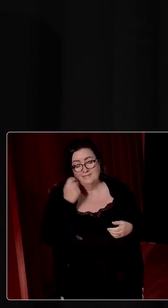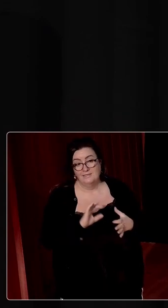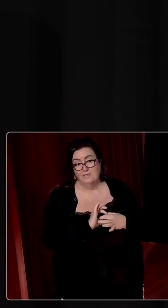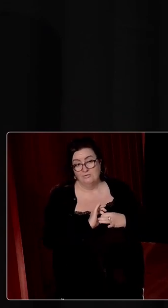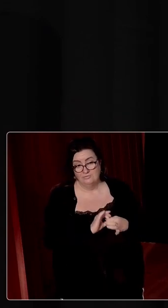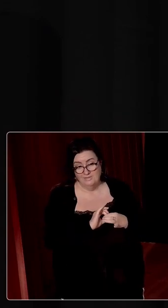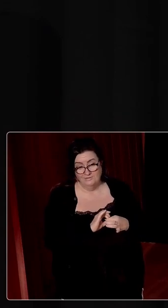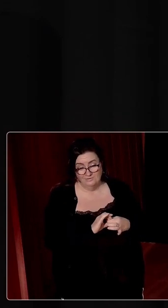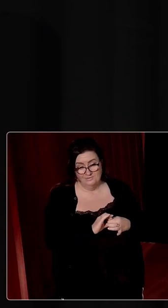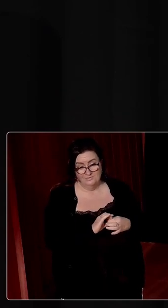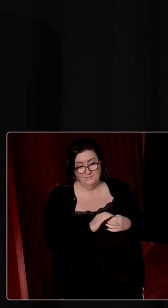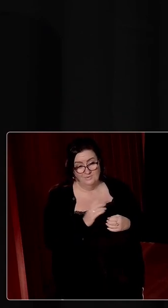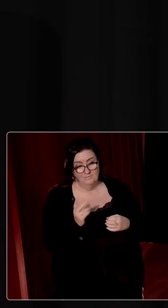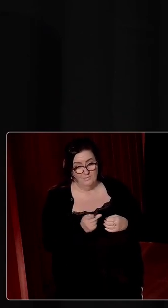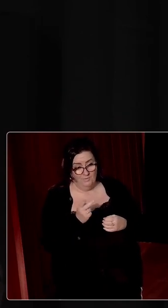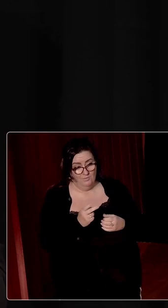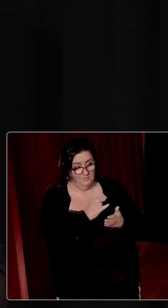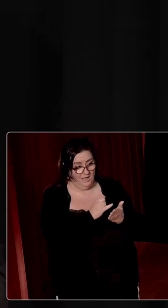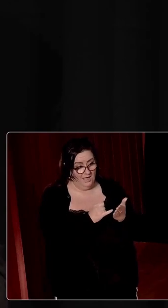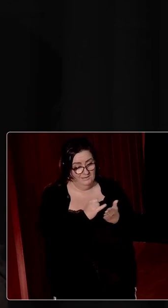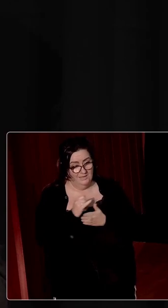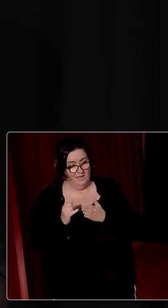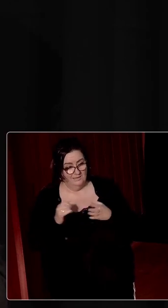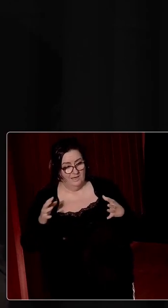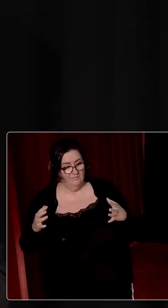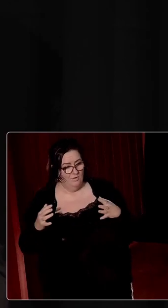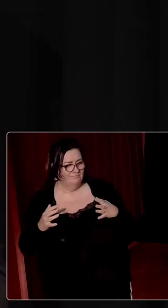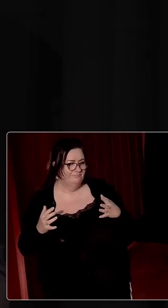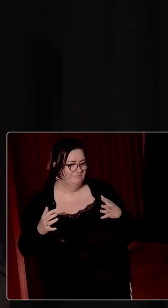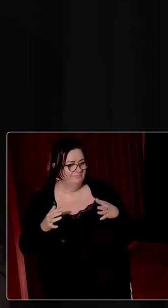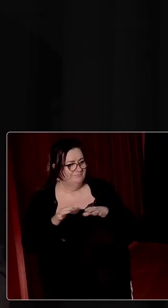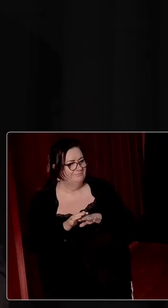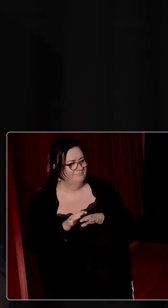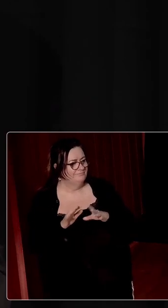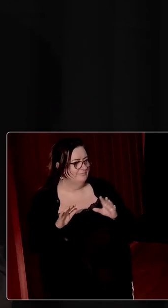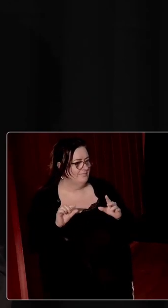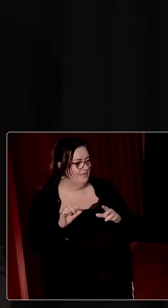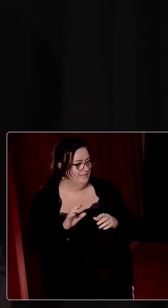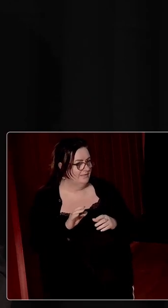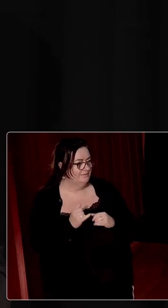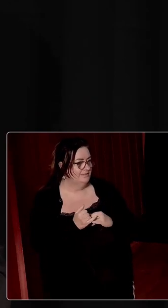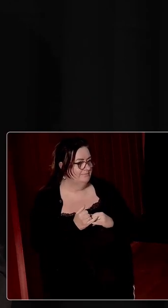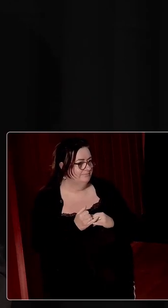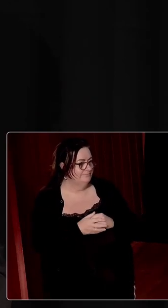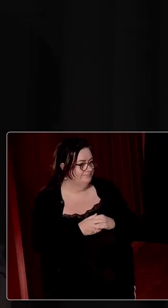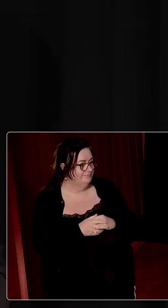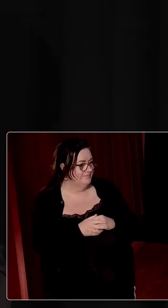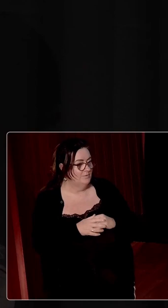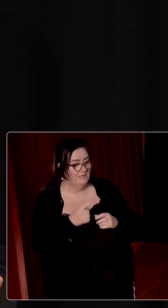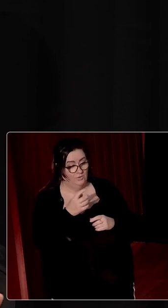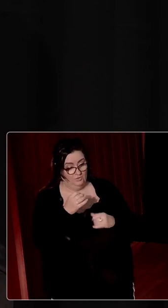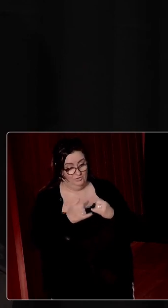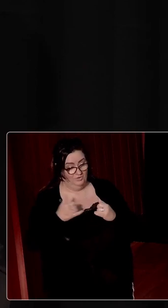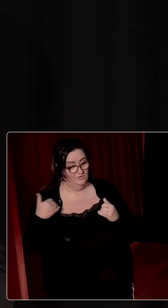between the two islands have converged so much within the